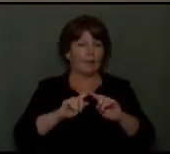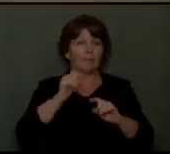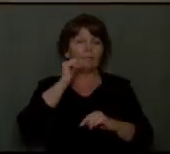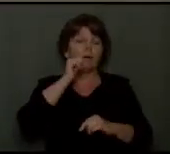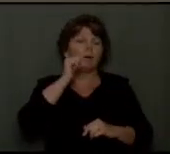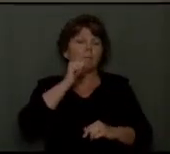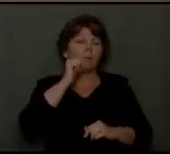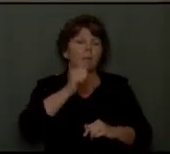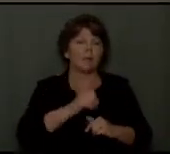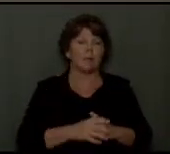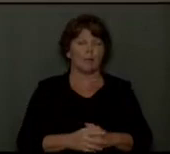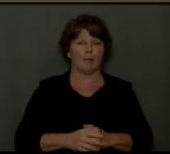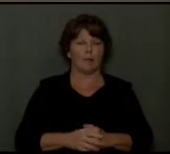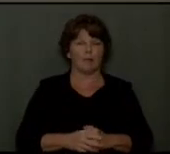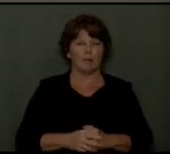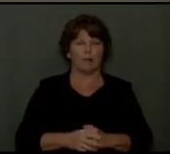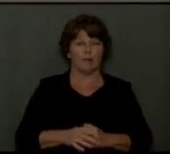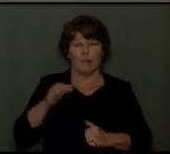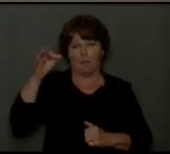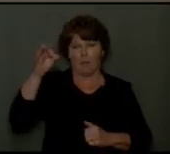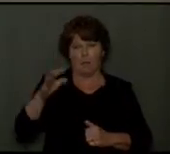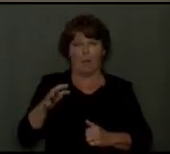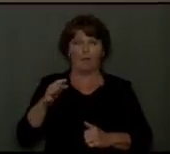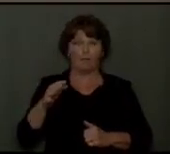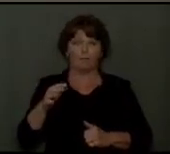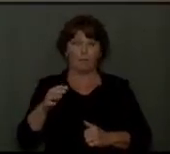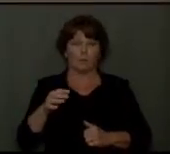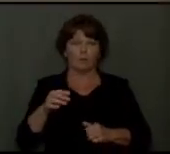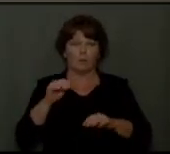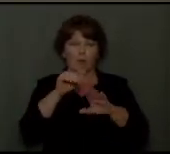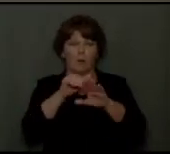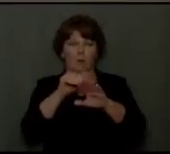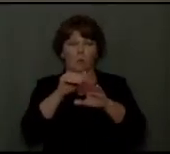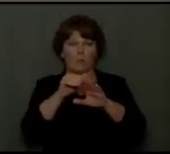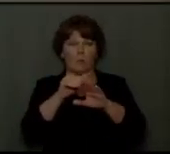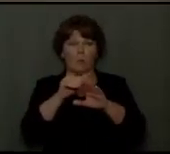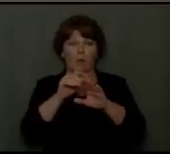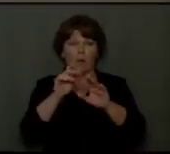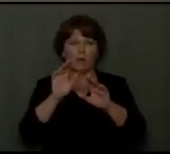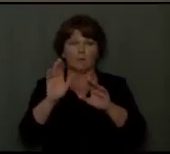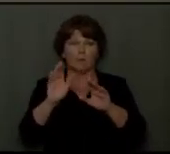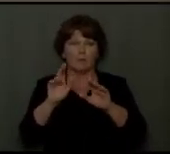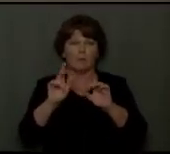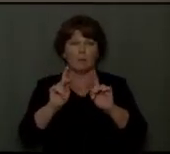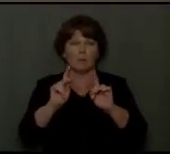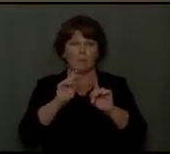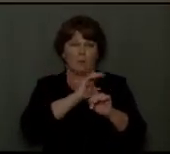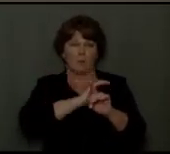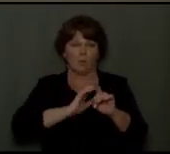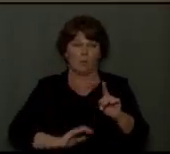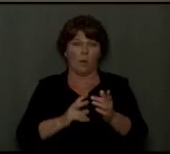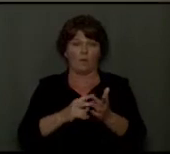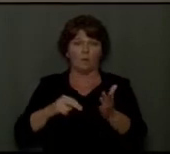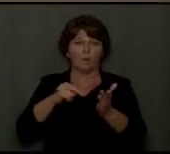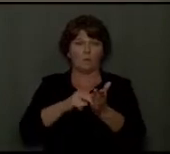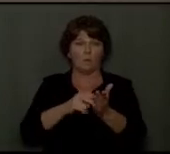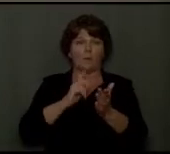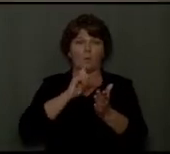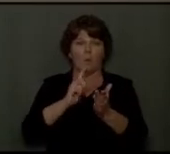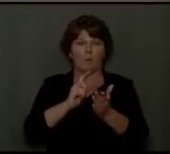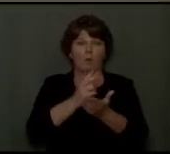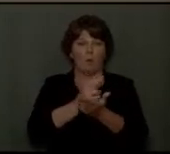It's the loving pastor who reminds his parishioners that Christ has risen, and they are indeed saints.